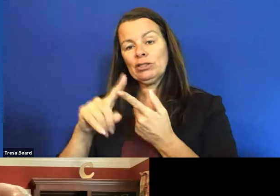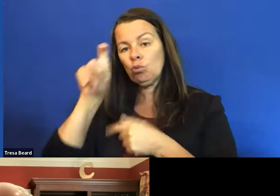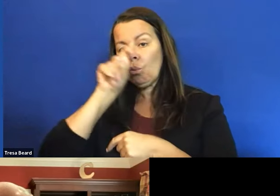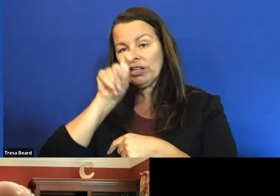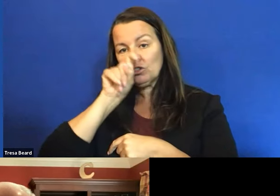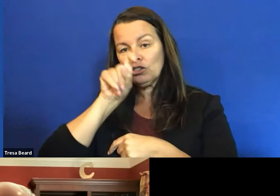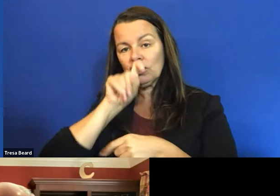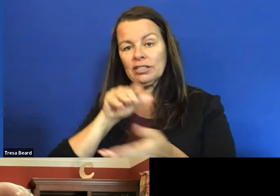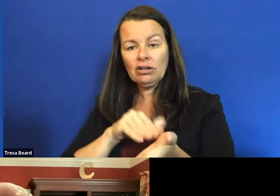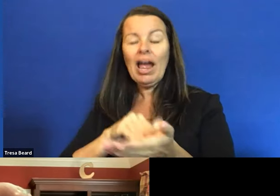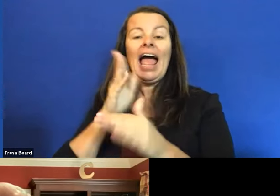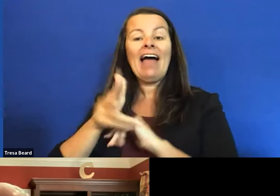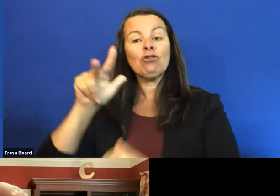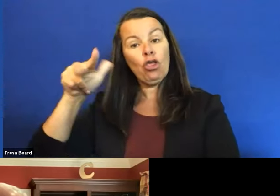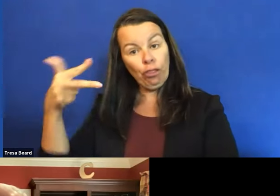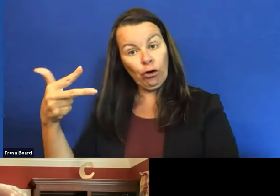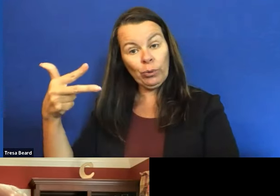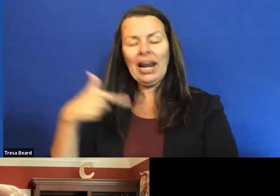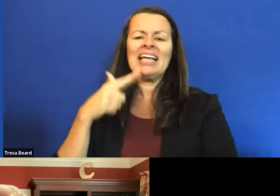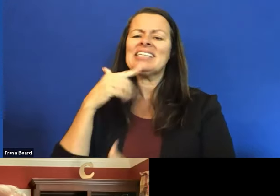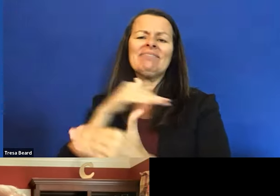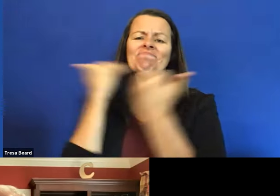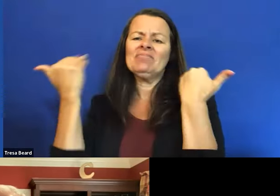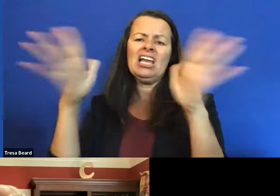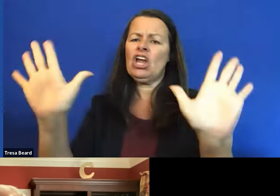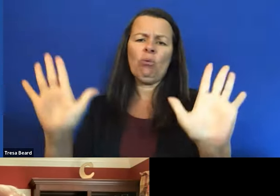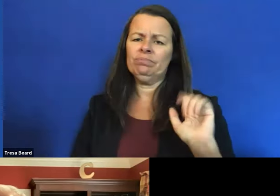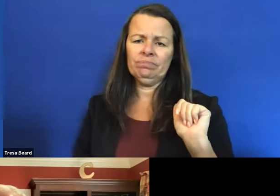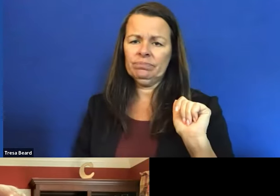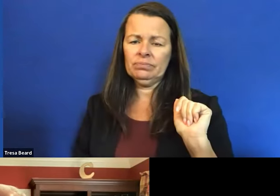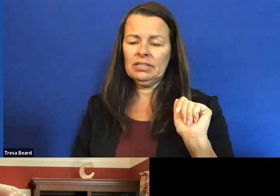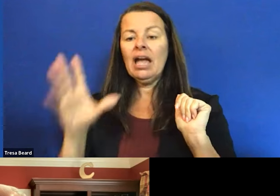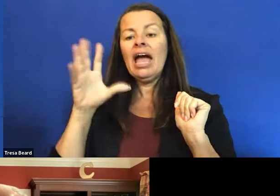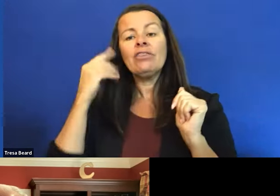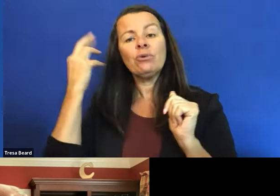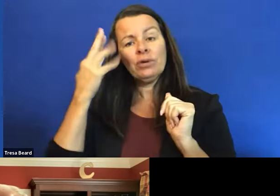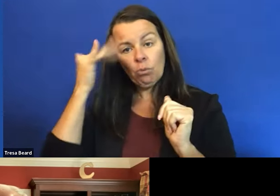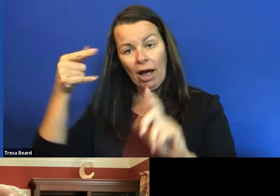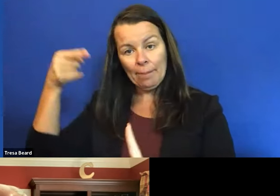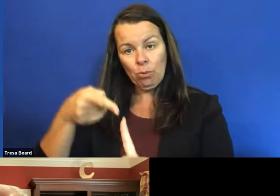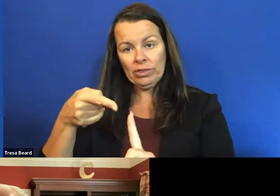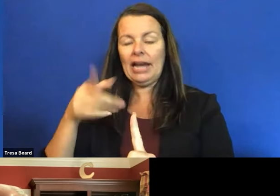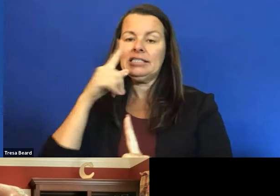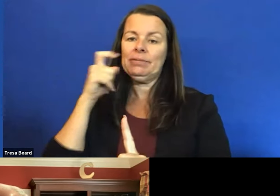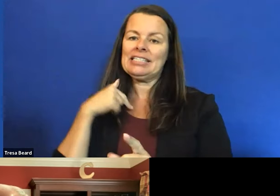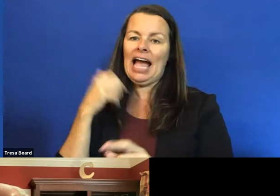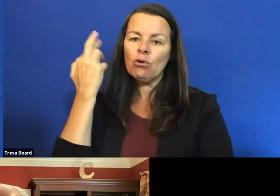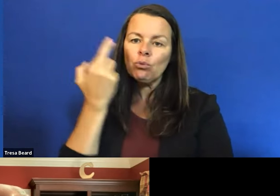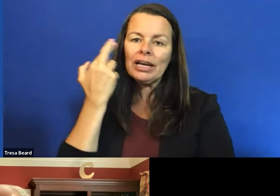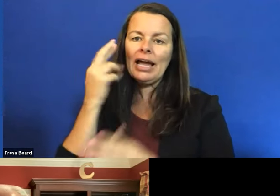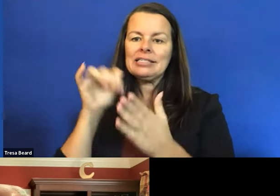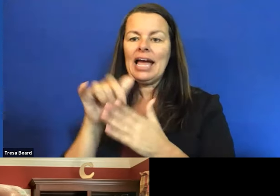third one, I said, no. Now, the reason I point that out is that I realized then that stigma